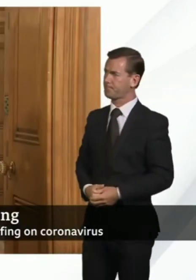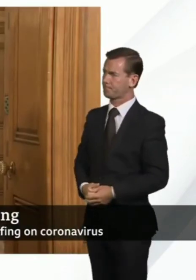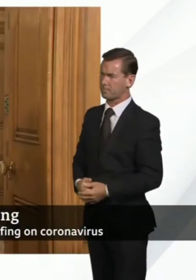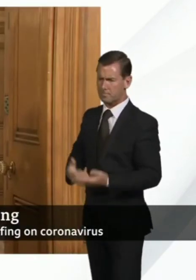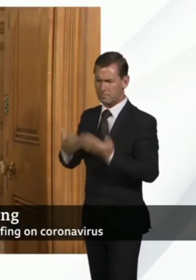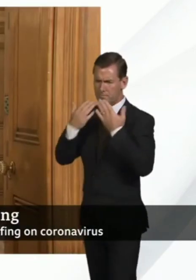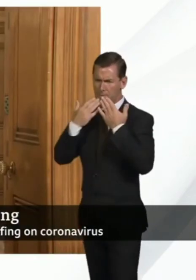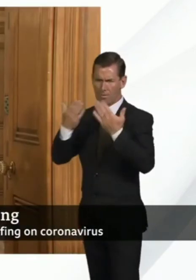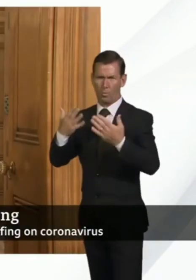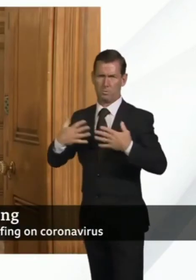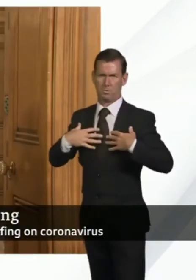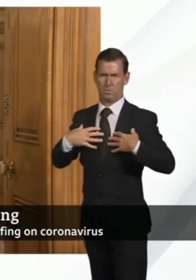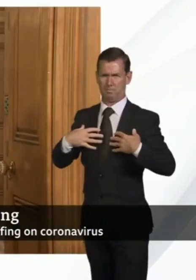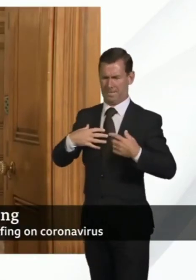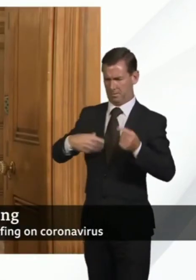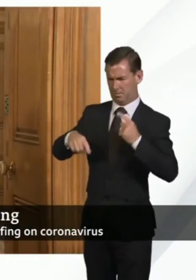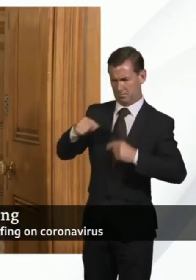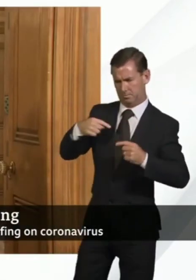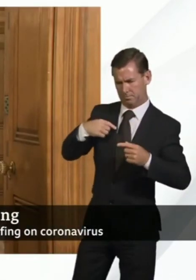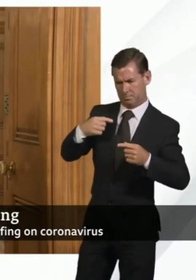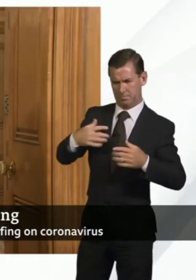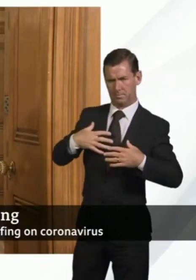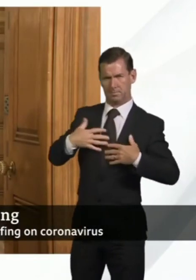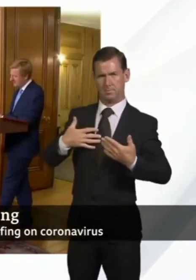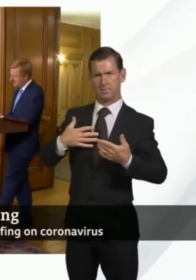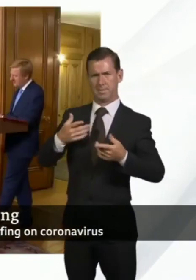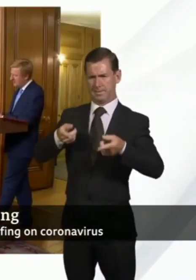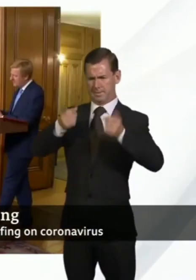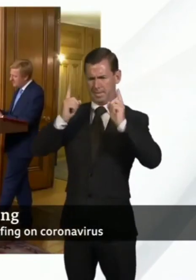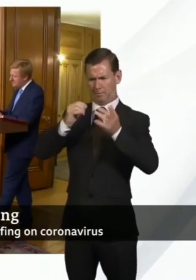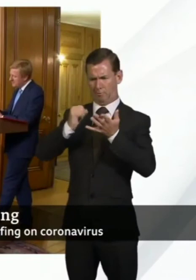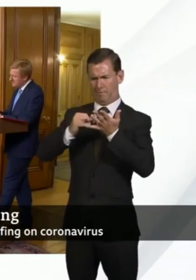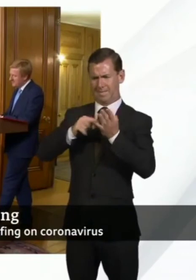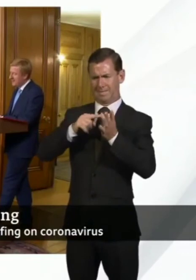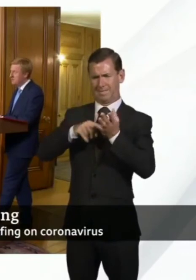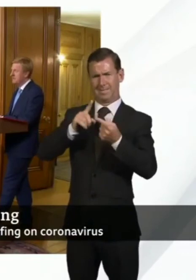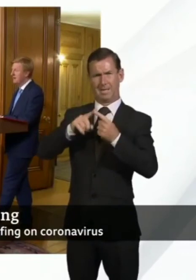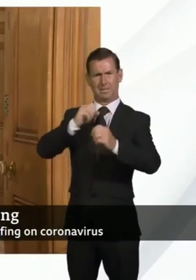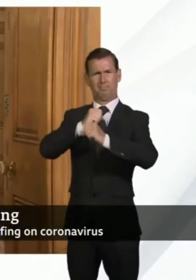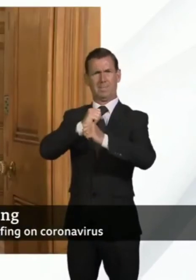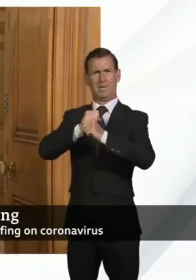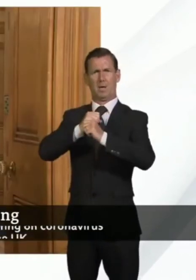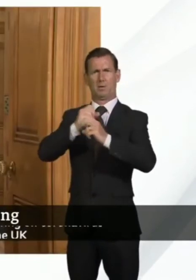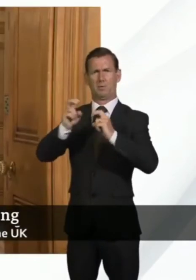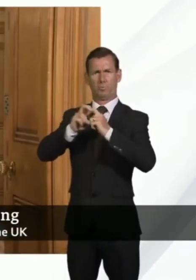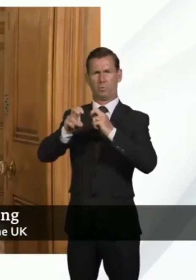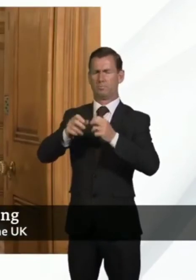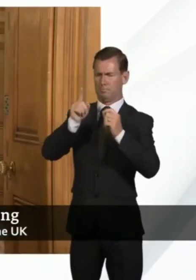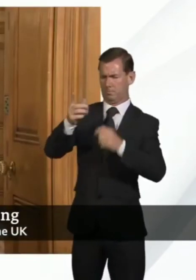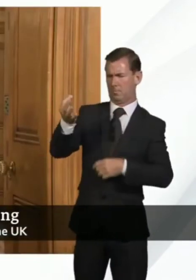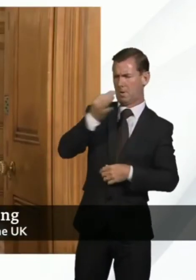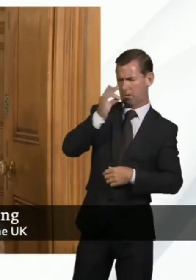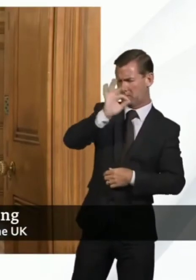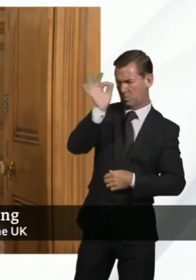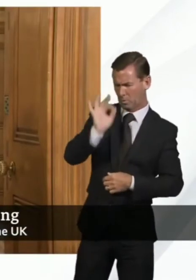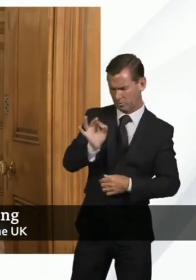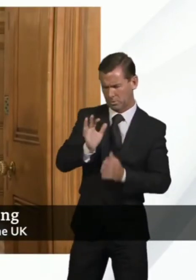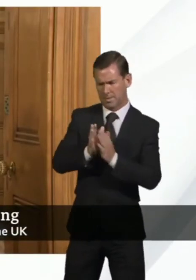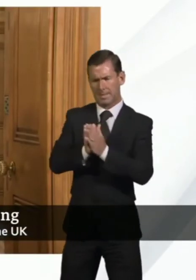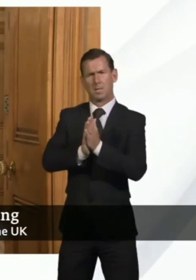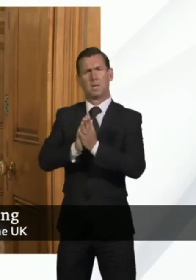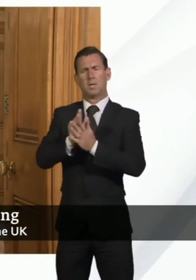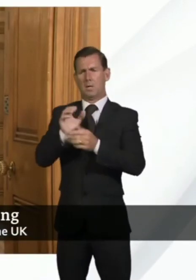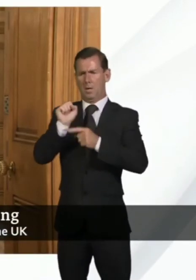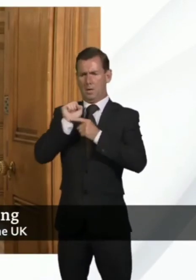great to hear the Teesside Gazette asking a question at the press conference first of you asked about how we would protect the most